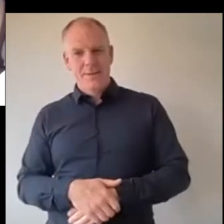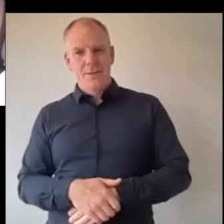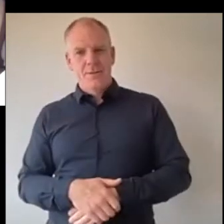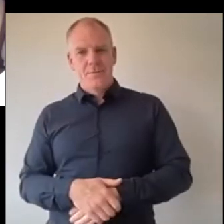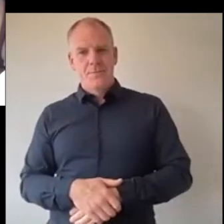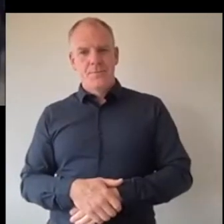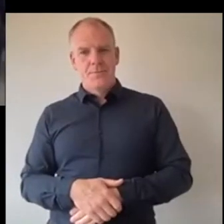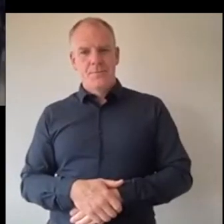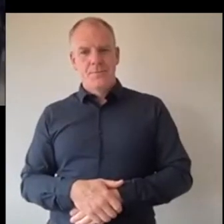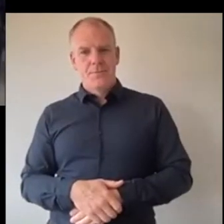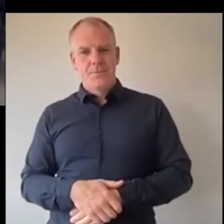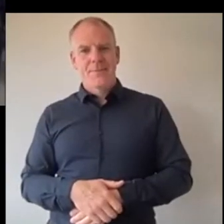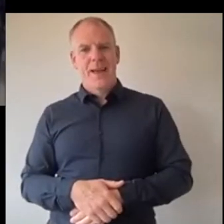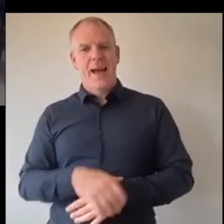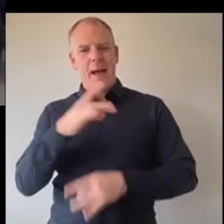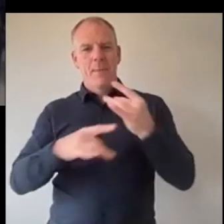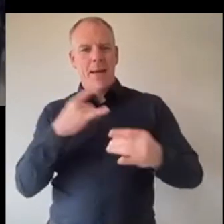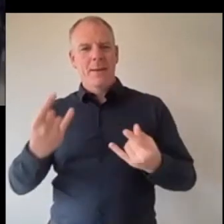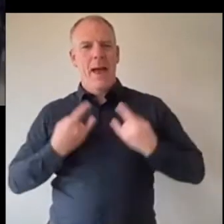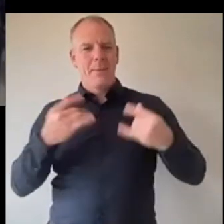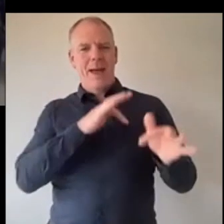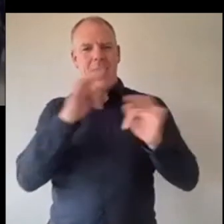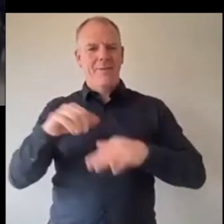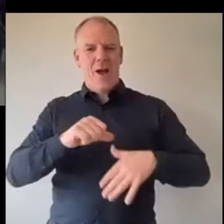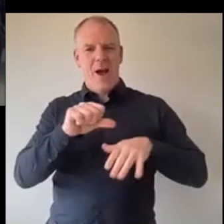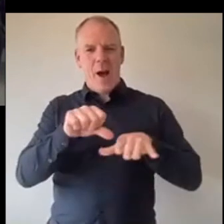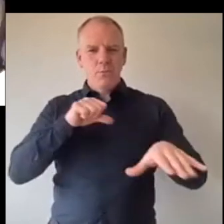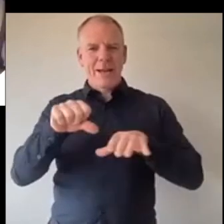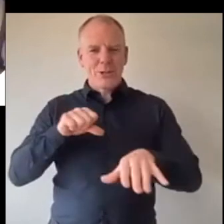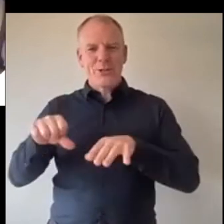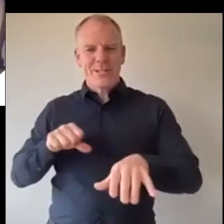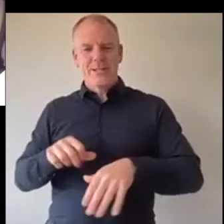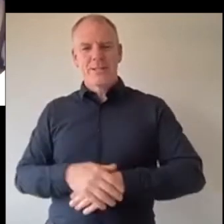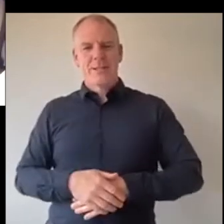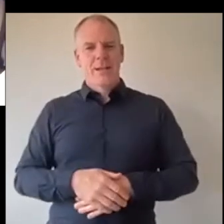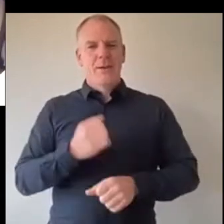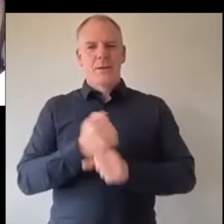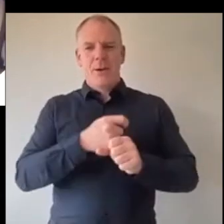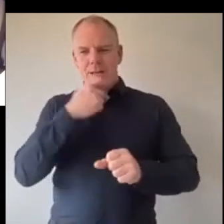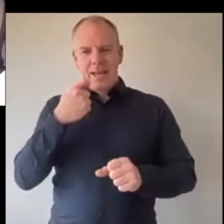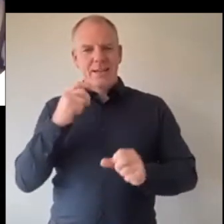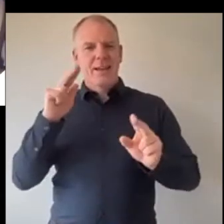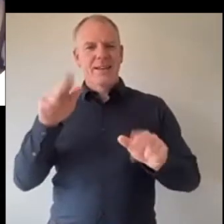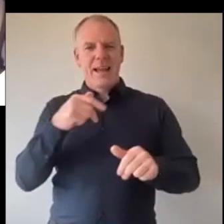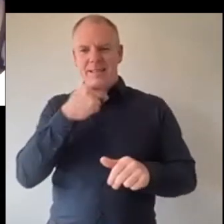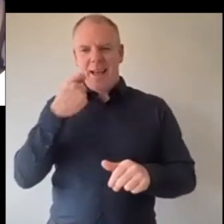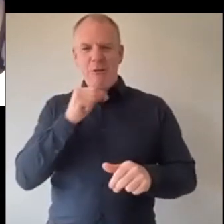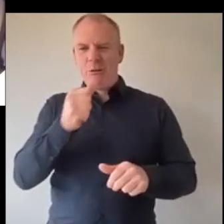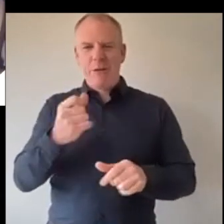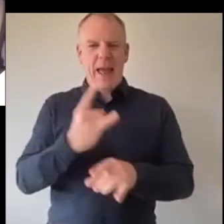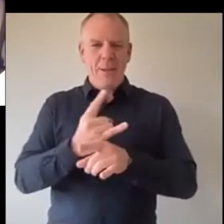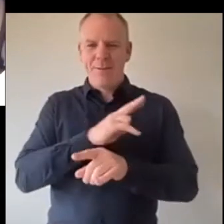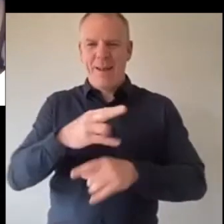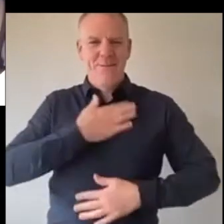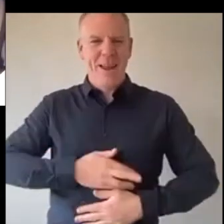um uh they've cheered me up after my operations I was about to say you can say they didn't help at all but that wouldn't be very fair